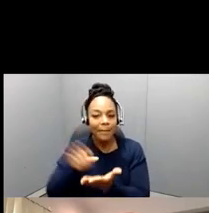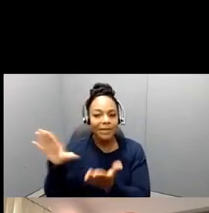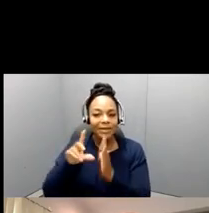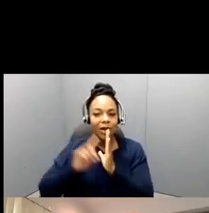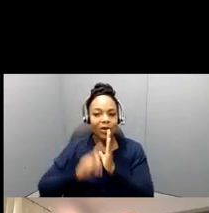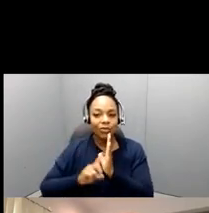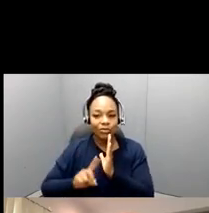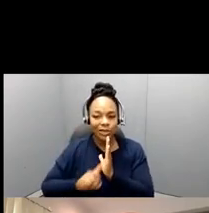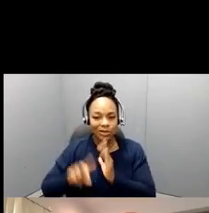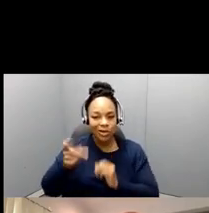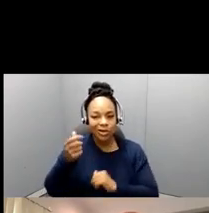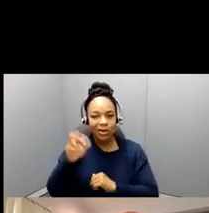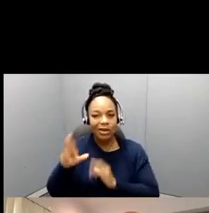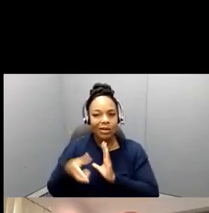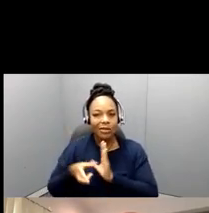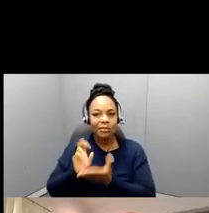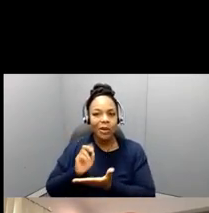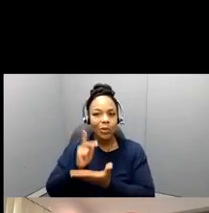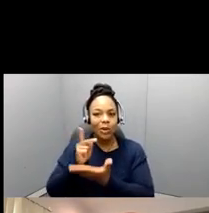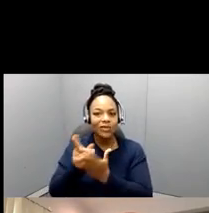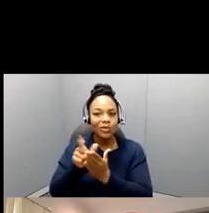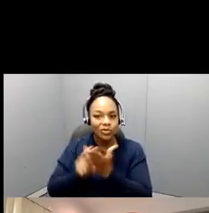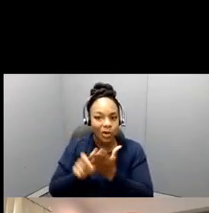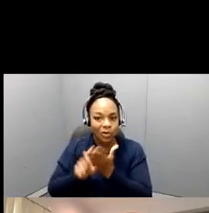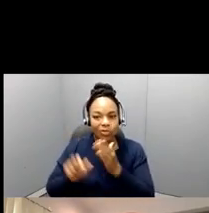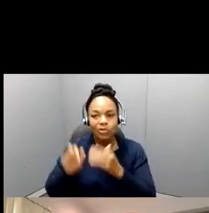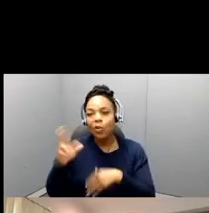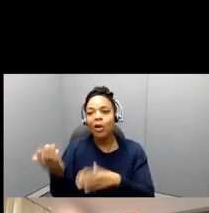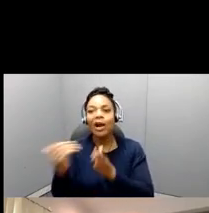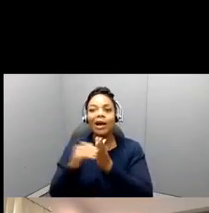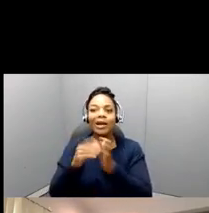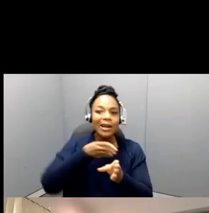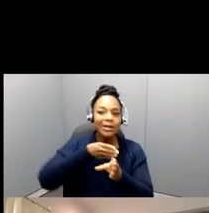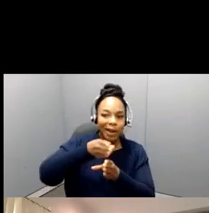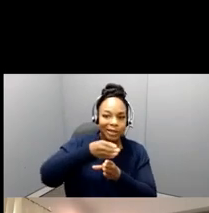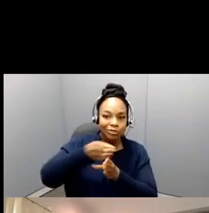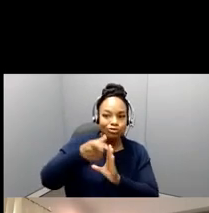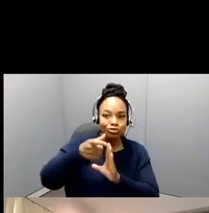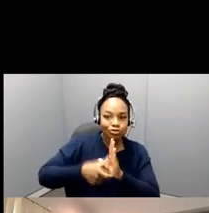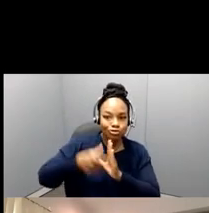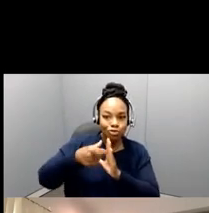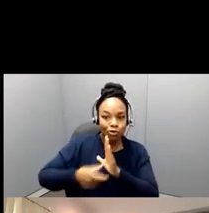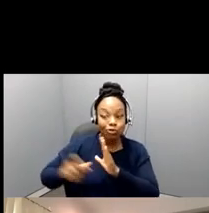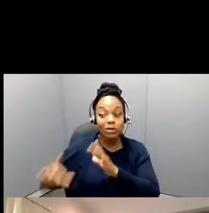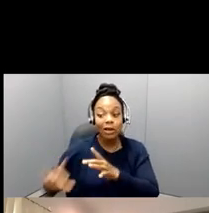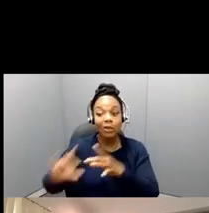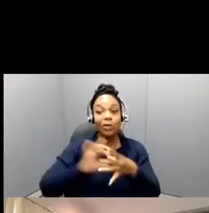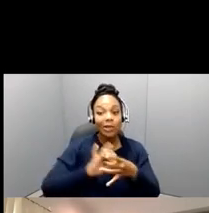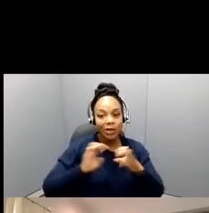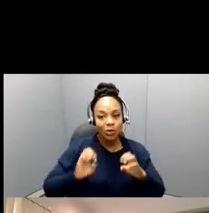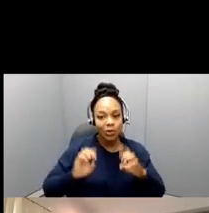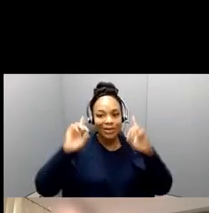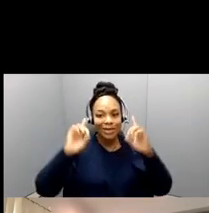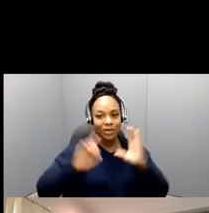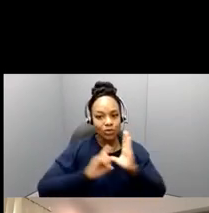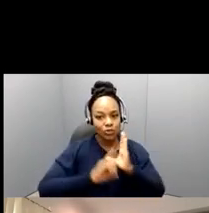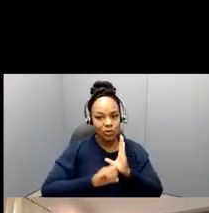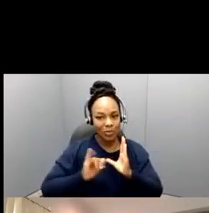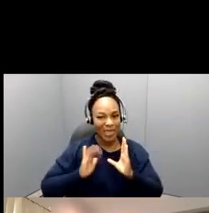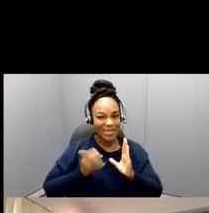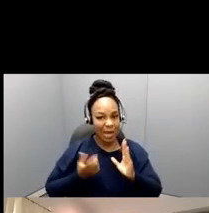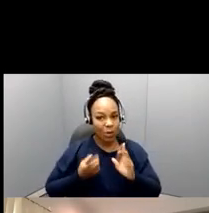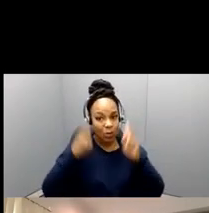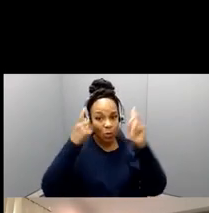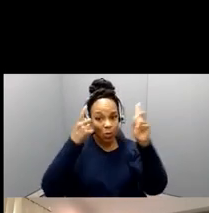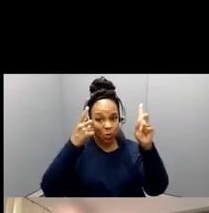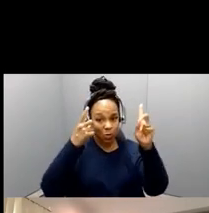practitioner journals, and education, and education research. That is, that is very, that's our goal, and that there are people who are,